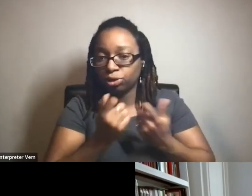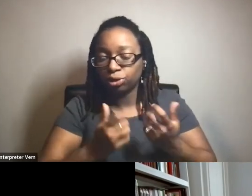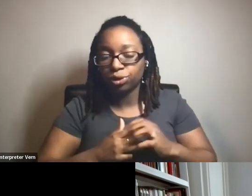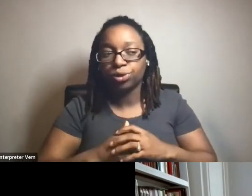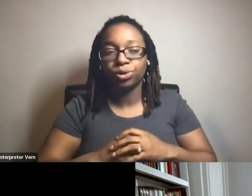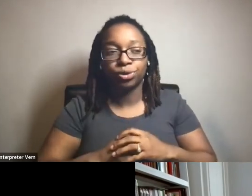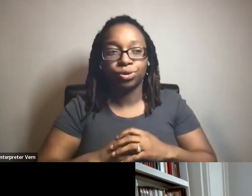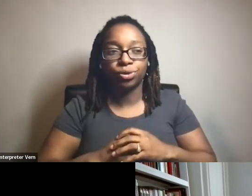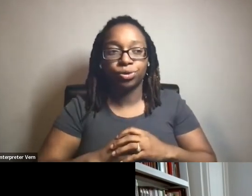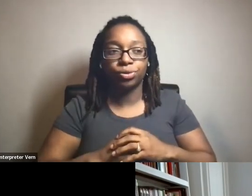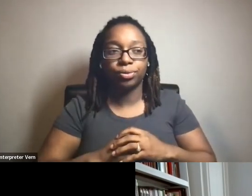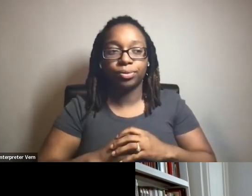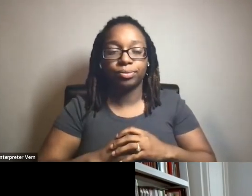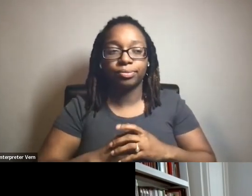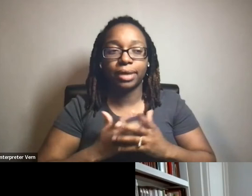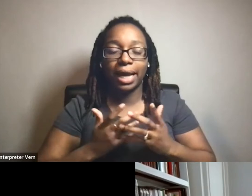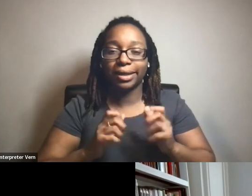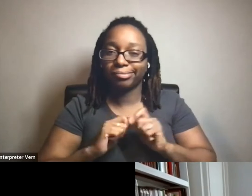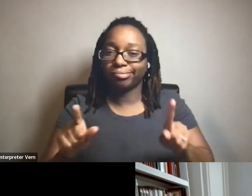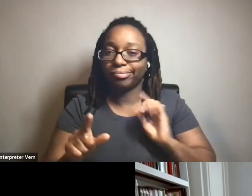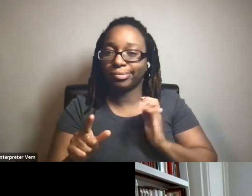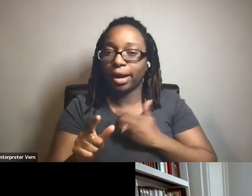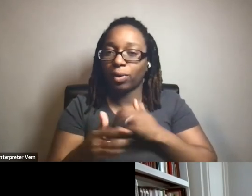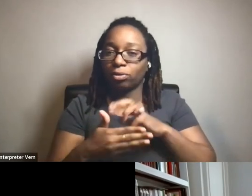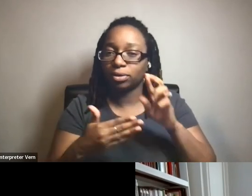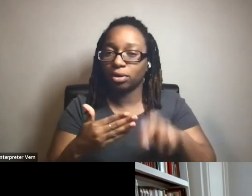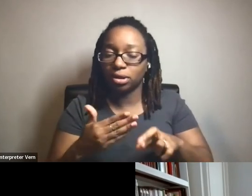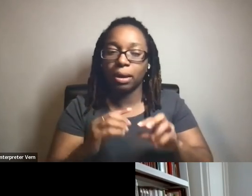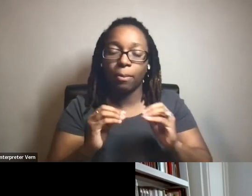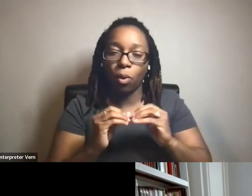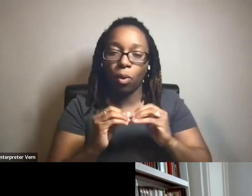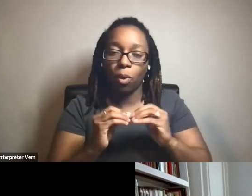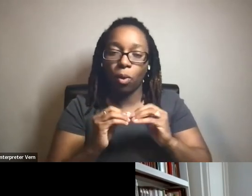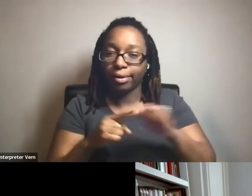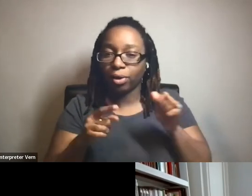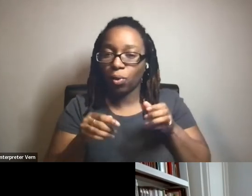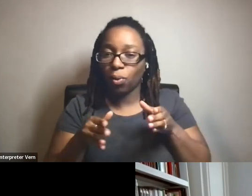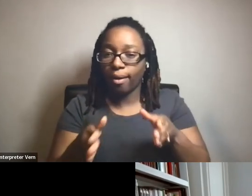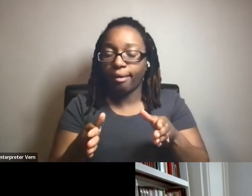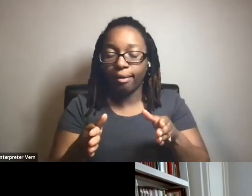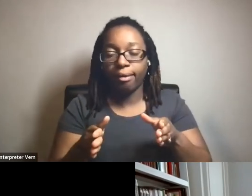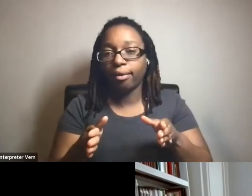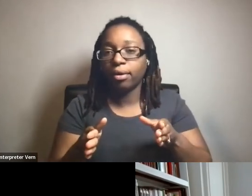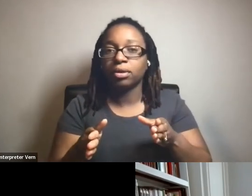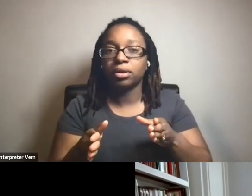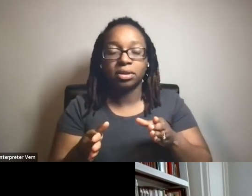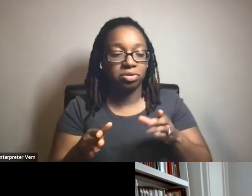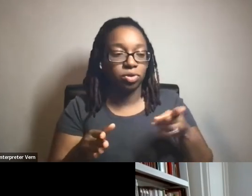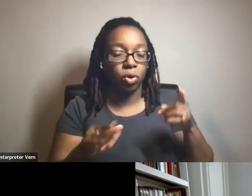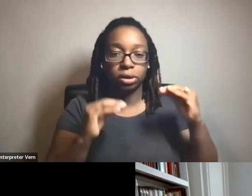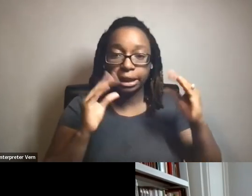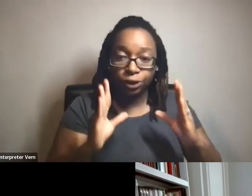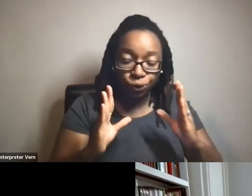disseminate our findings in a, in a really practical way. And in a framework that is useful for teachers and for everyone